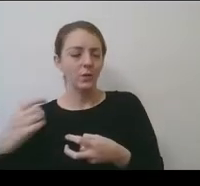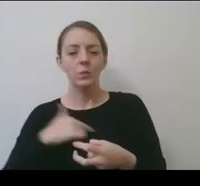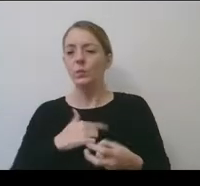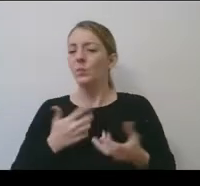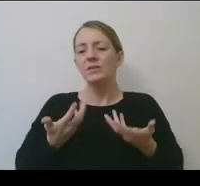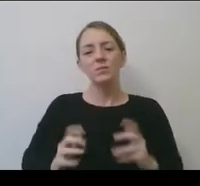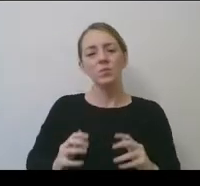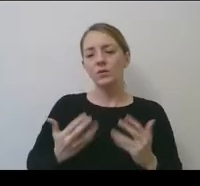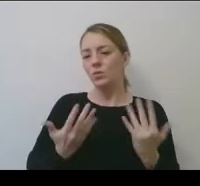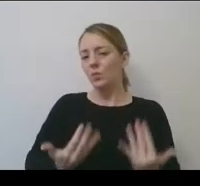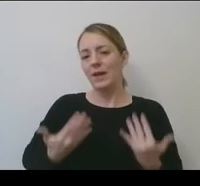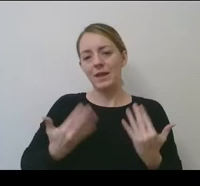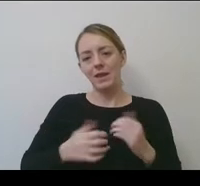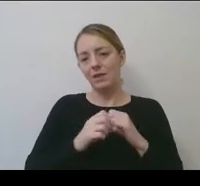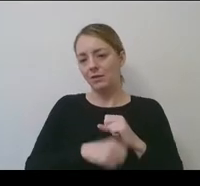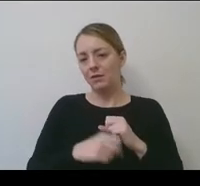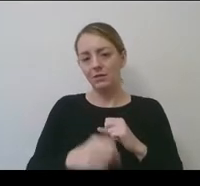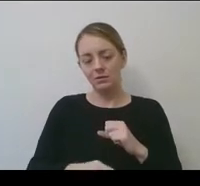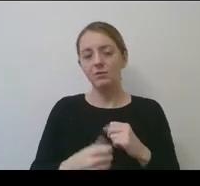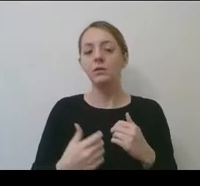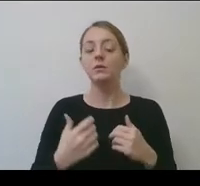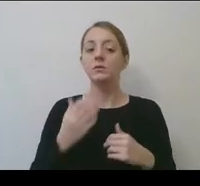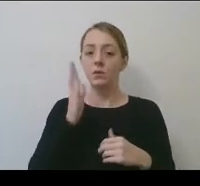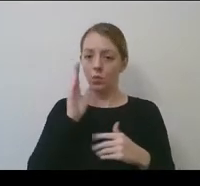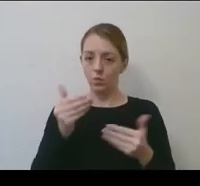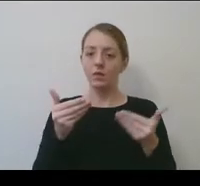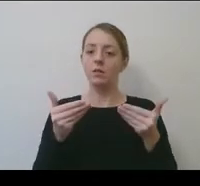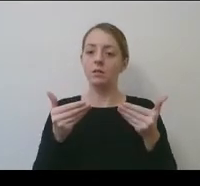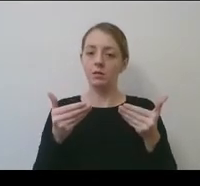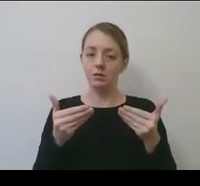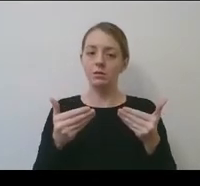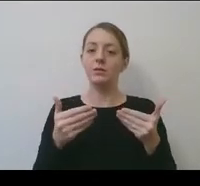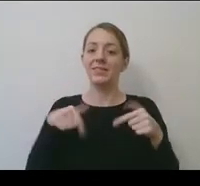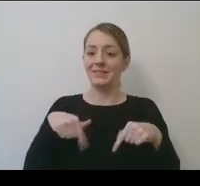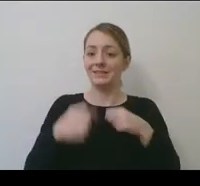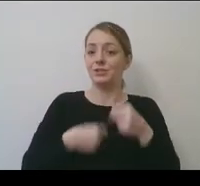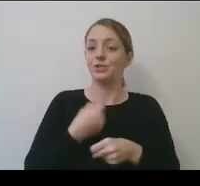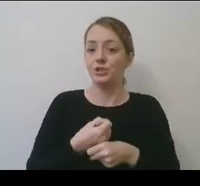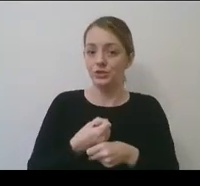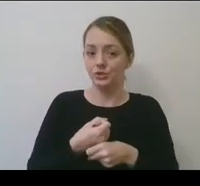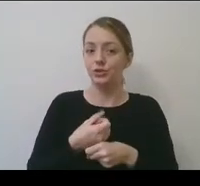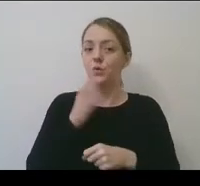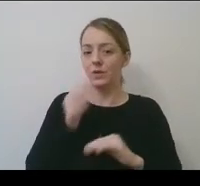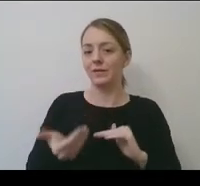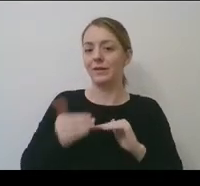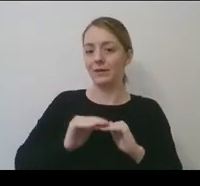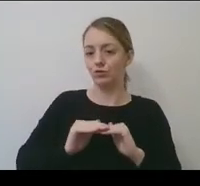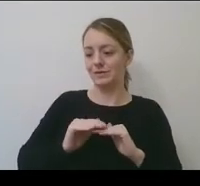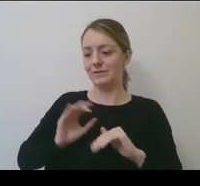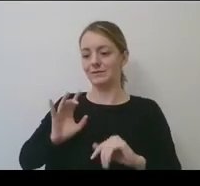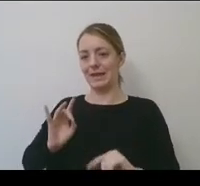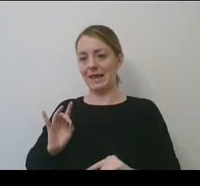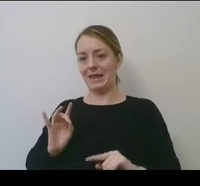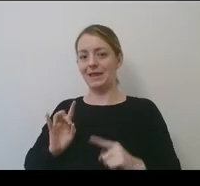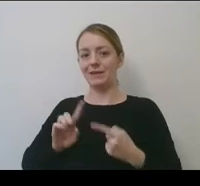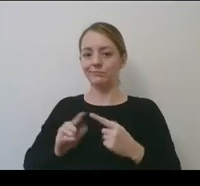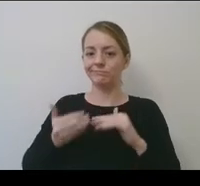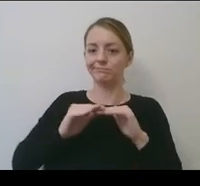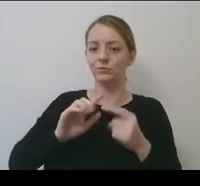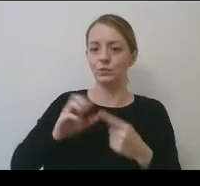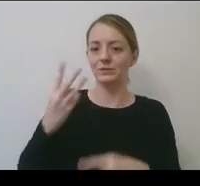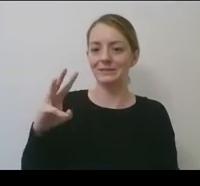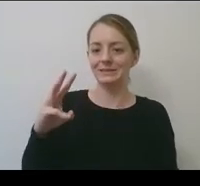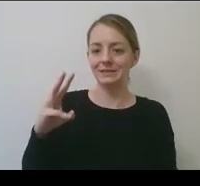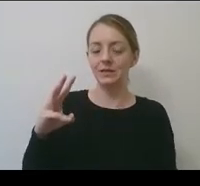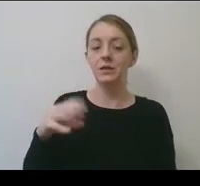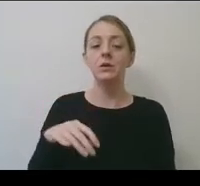having, um, we will be moving this year from eight to 16. Uh, and we will take that championship to Gulf Shores where we've